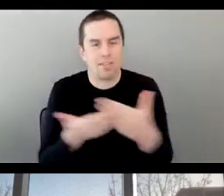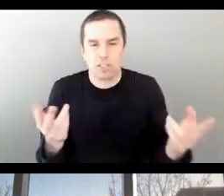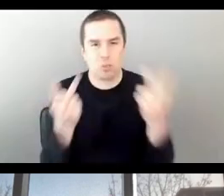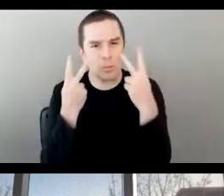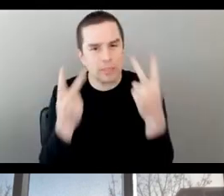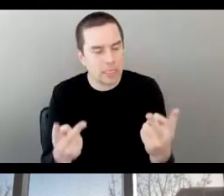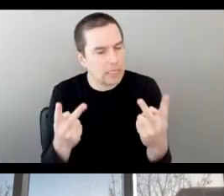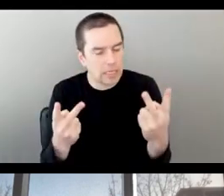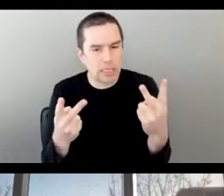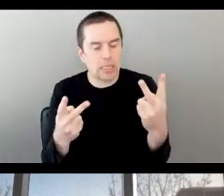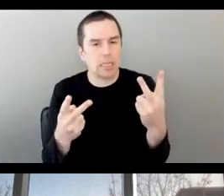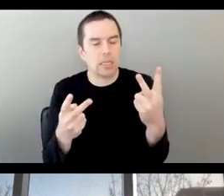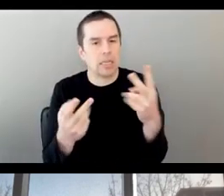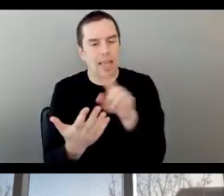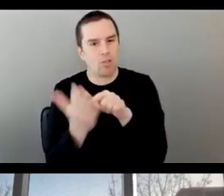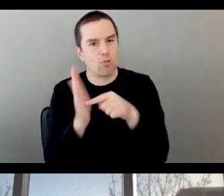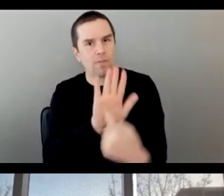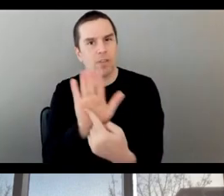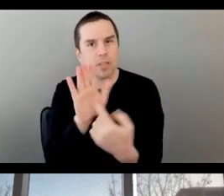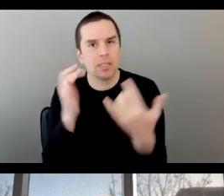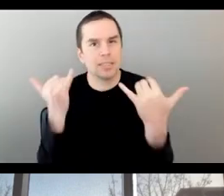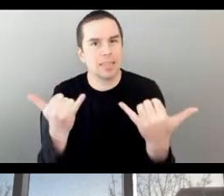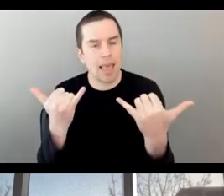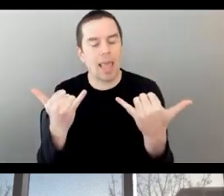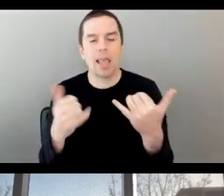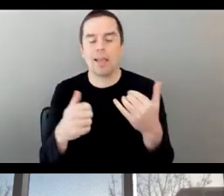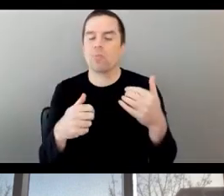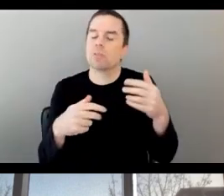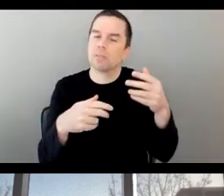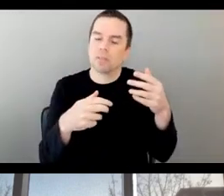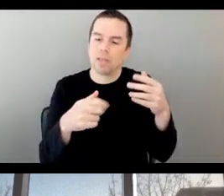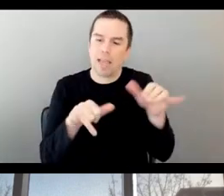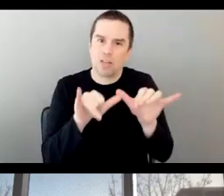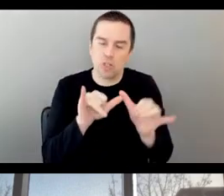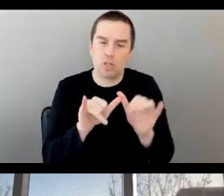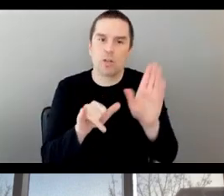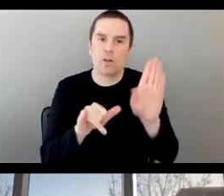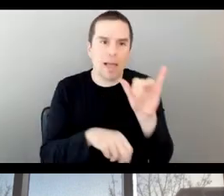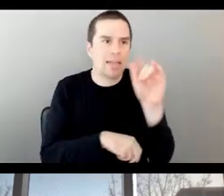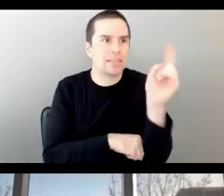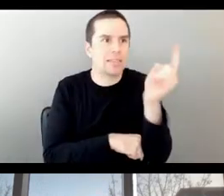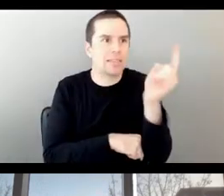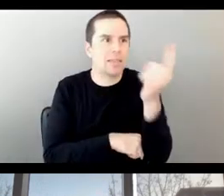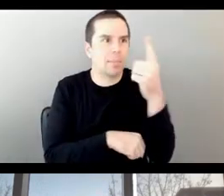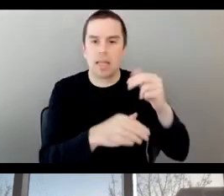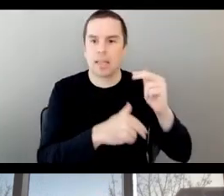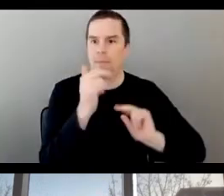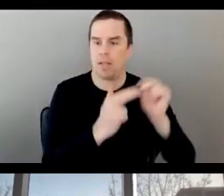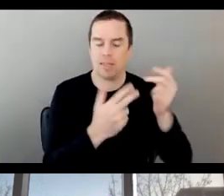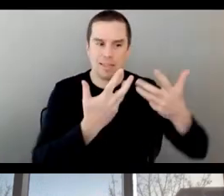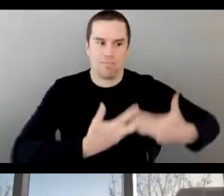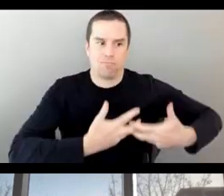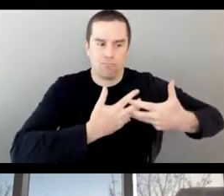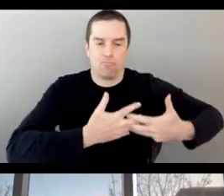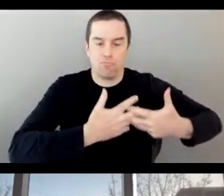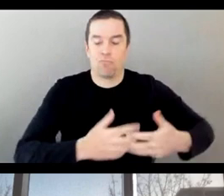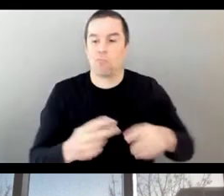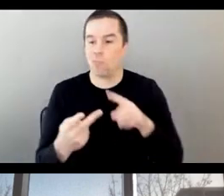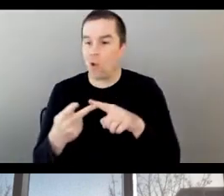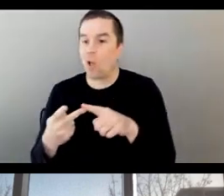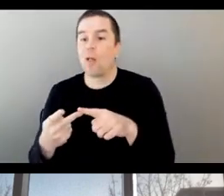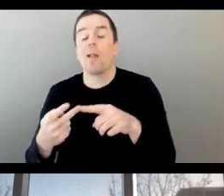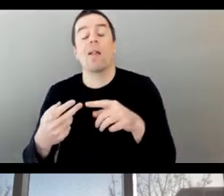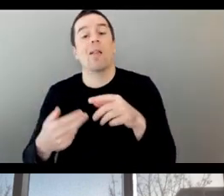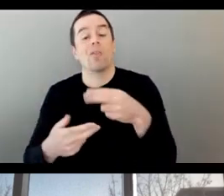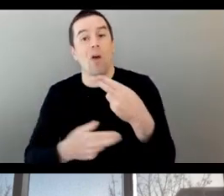you know, from materials and electronic components and even the software that goes in on the cars. And so one of the things that I was